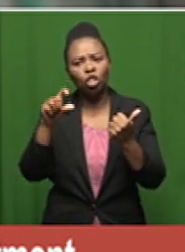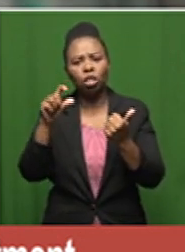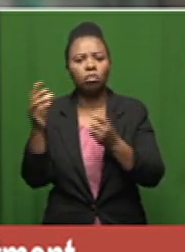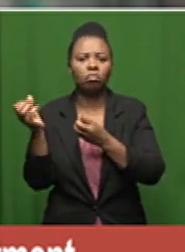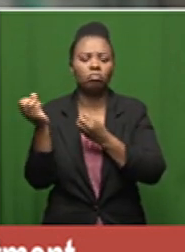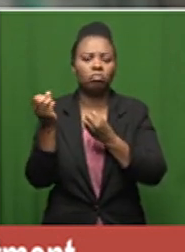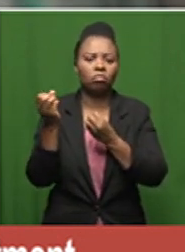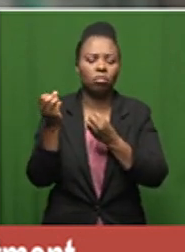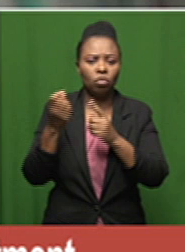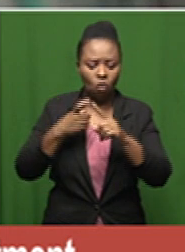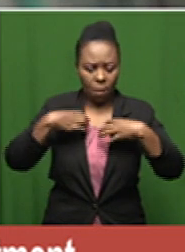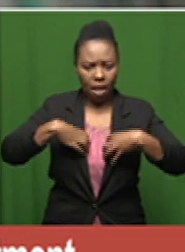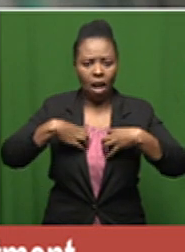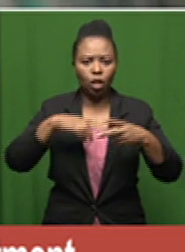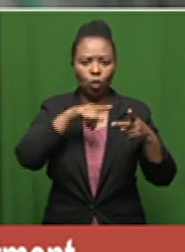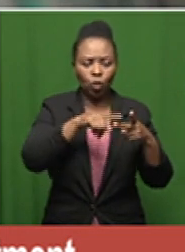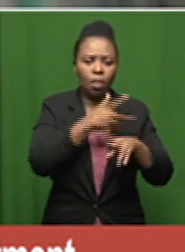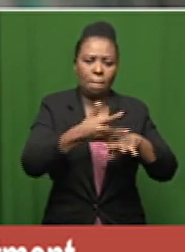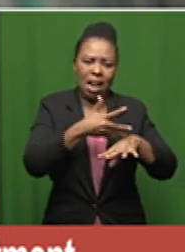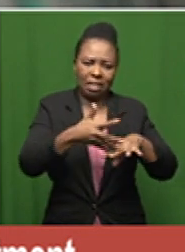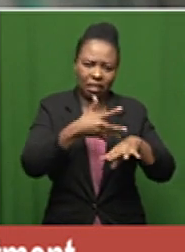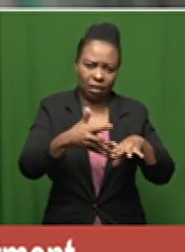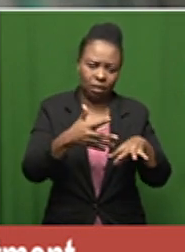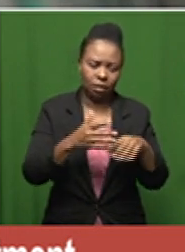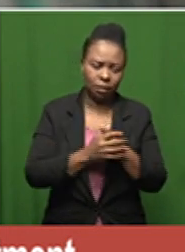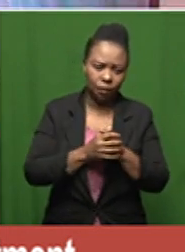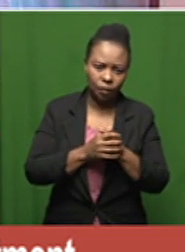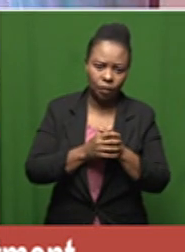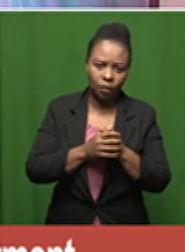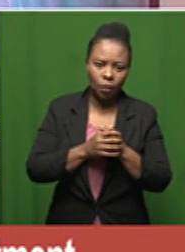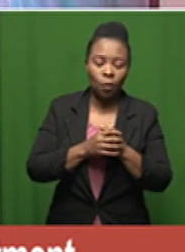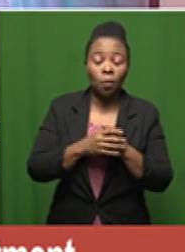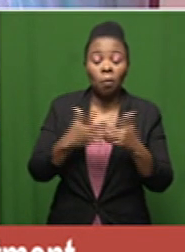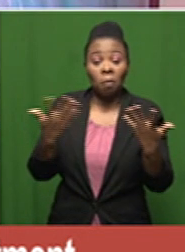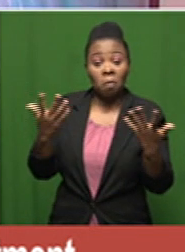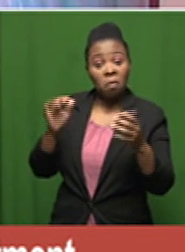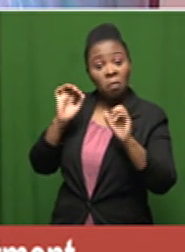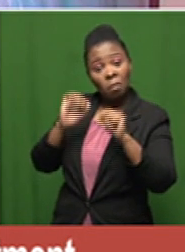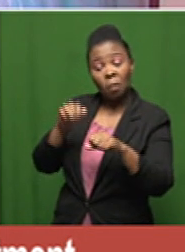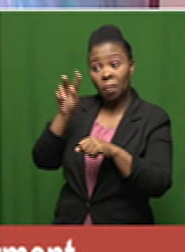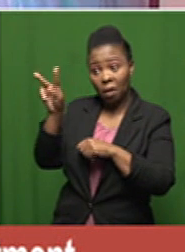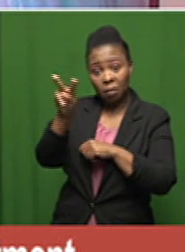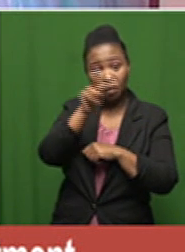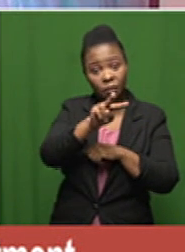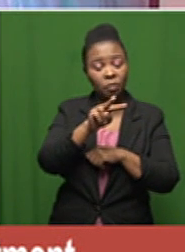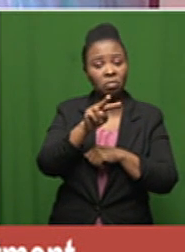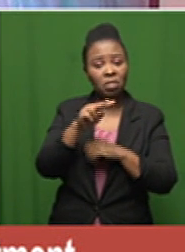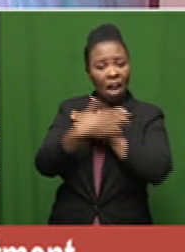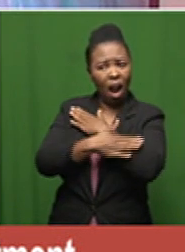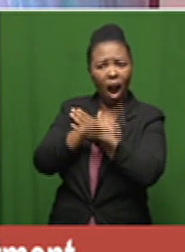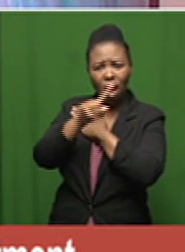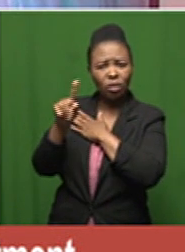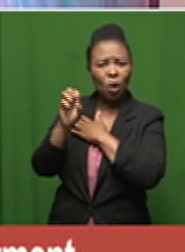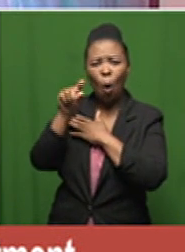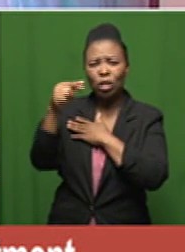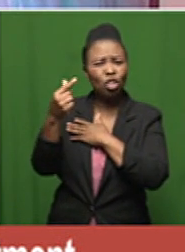delivered to the from the lungs to the blood supply all right so perhaps finally we're seeing in other countries where oxygen is running